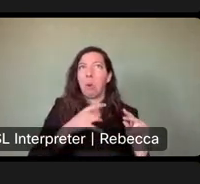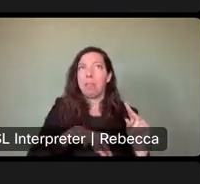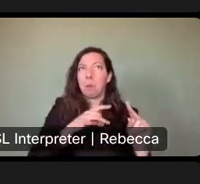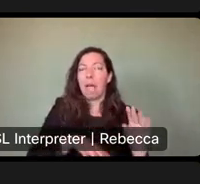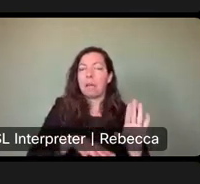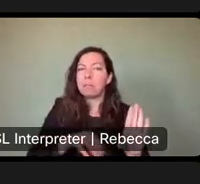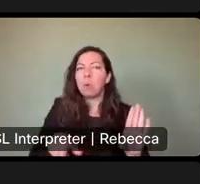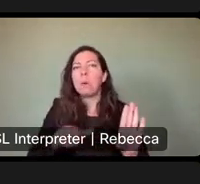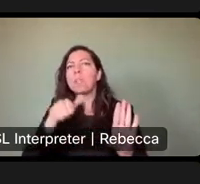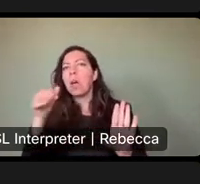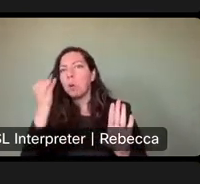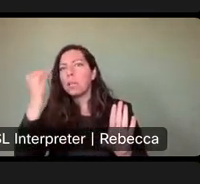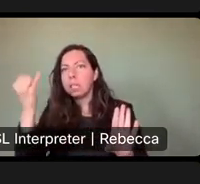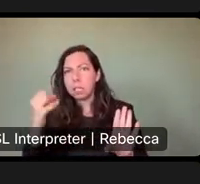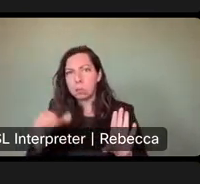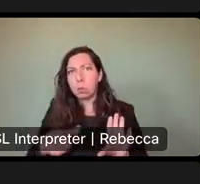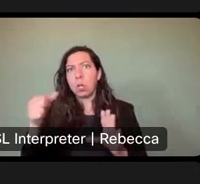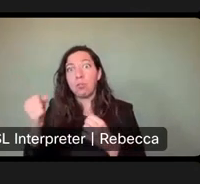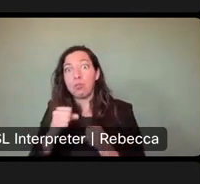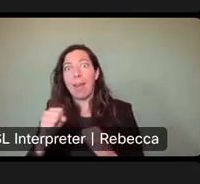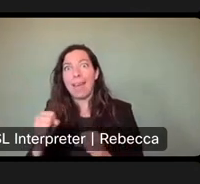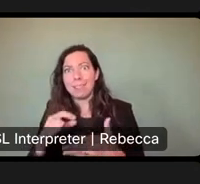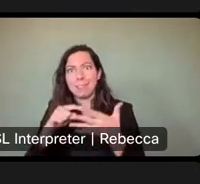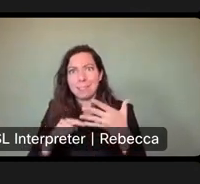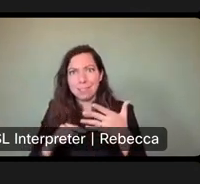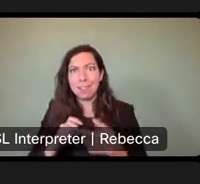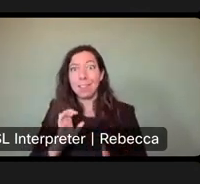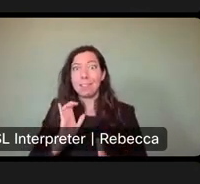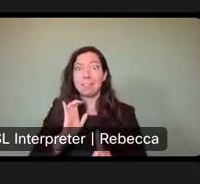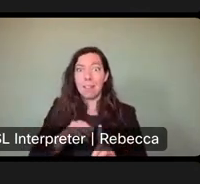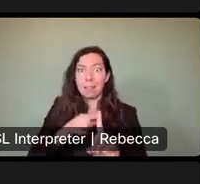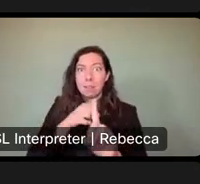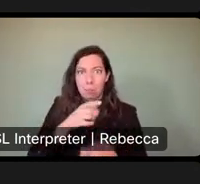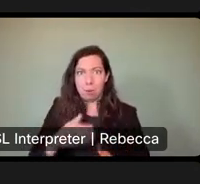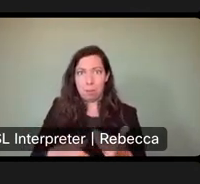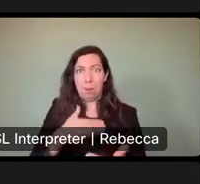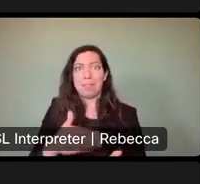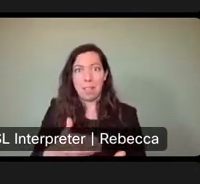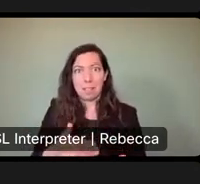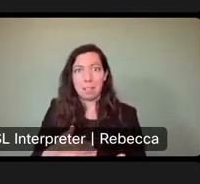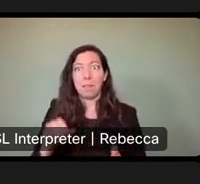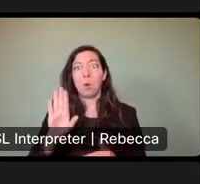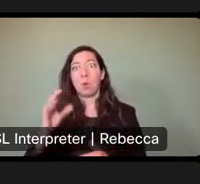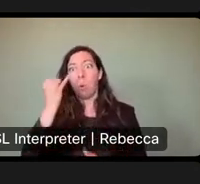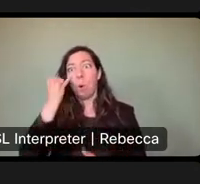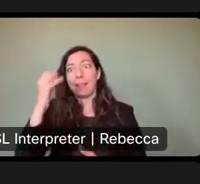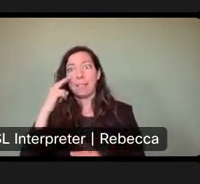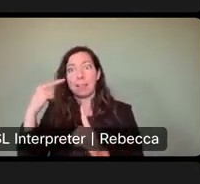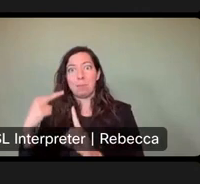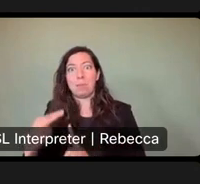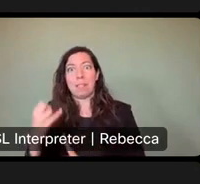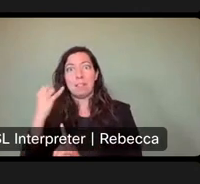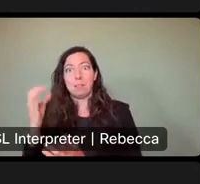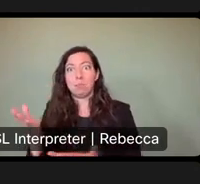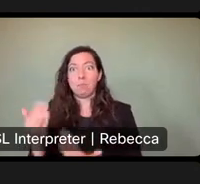options and strategies. So that this is what this process is for to better inform us on what your perspectives are, but you have to